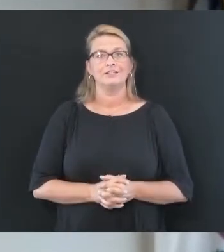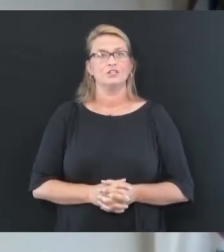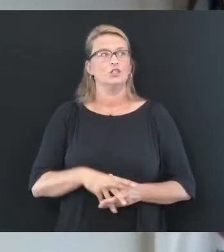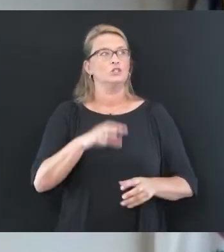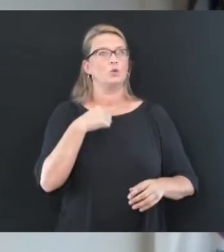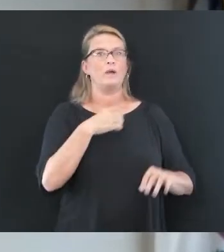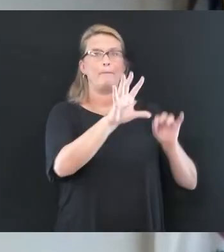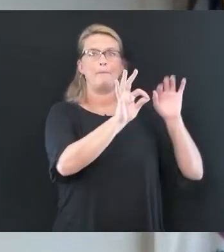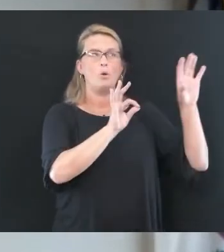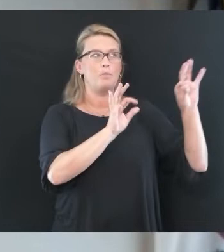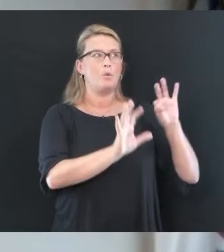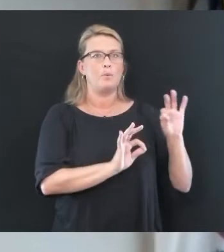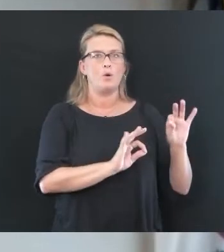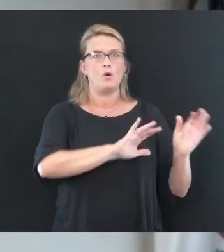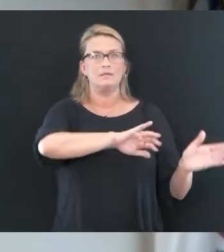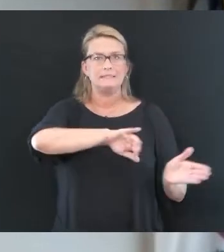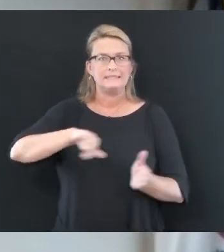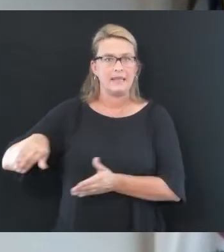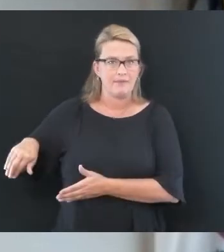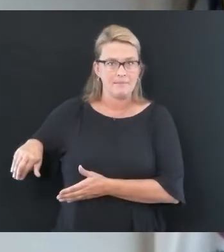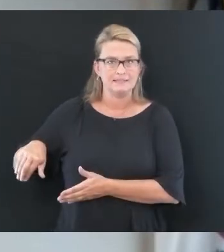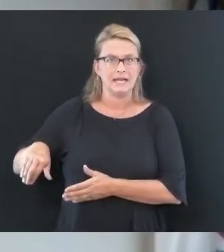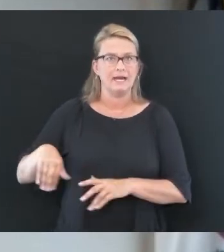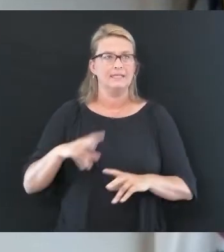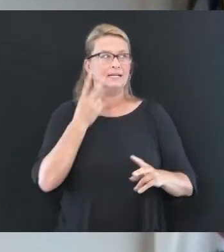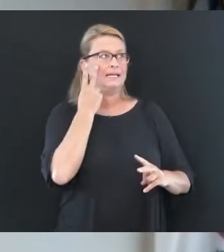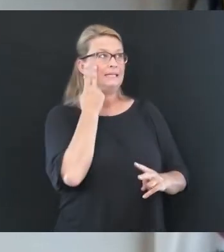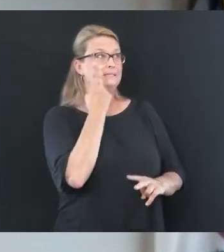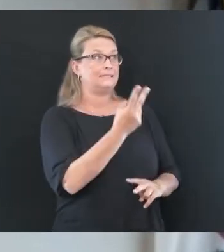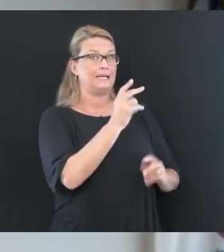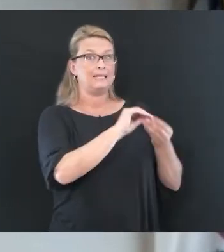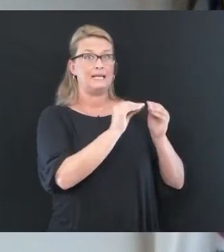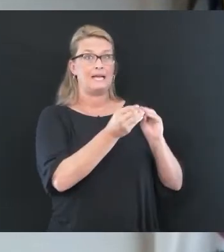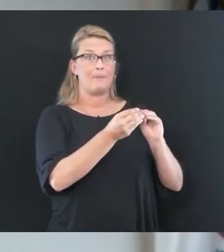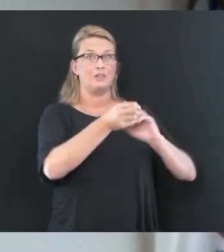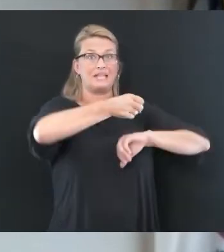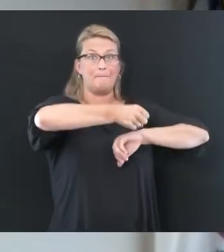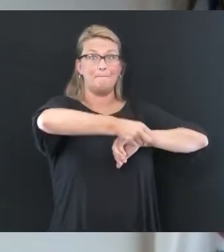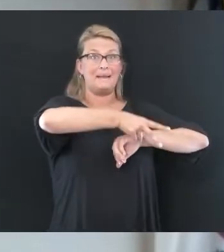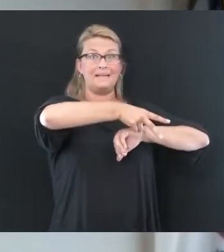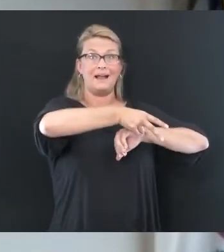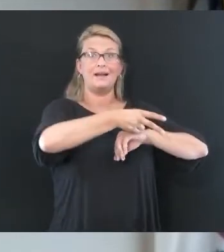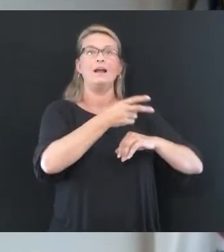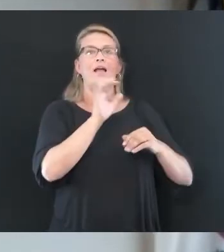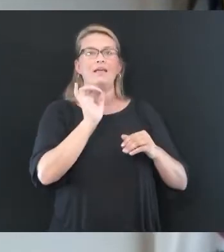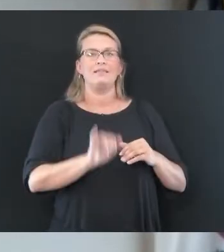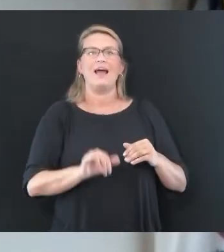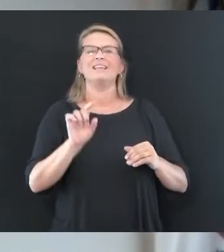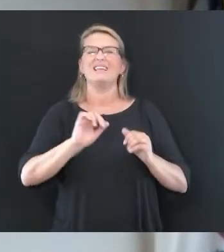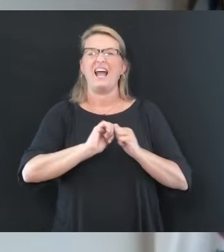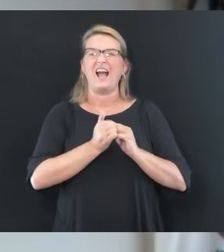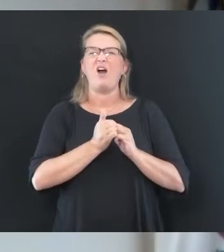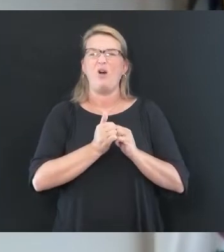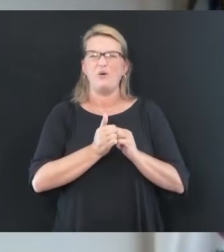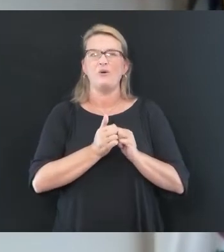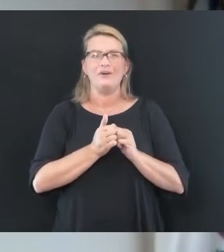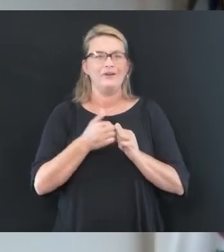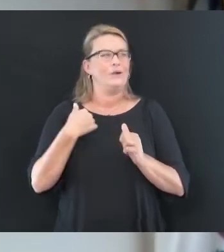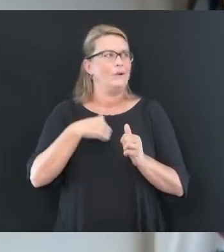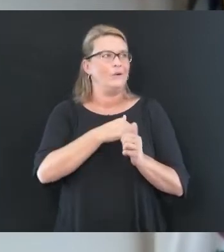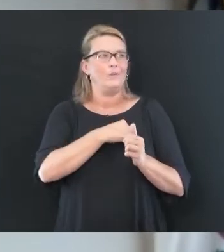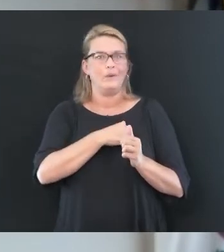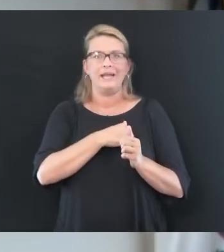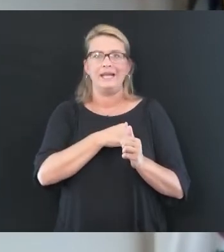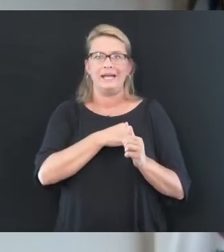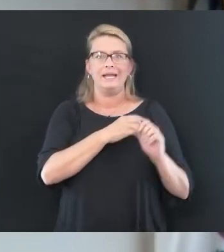calculation, looking at what those numbers are at midnight is where we end up